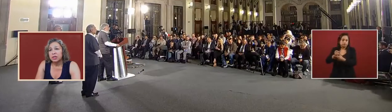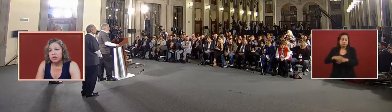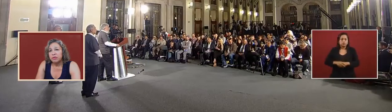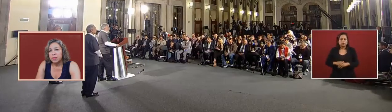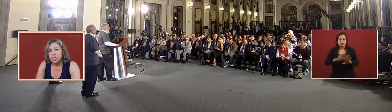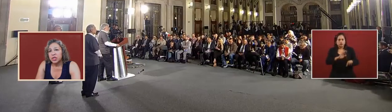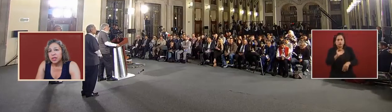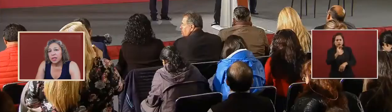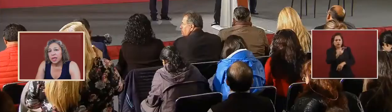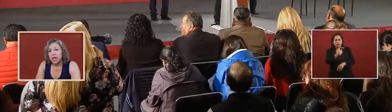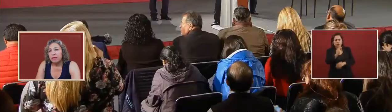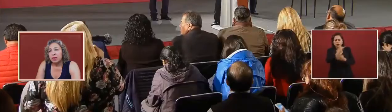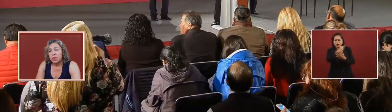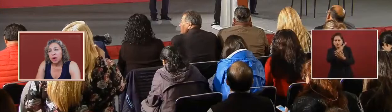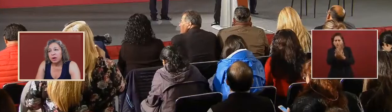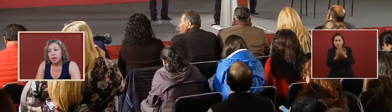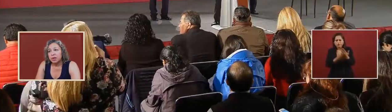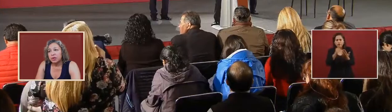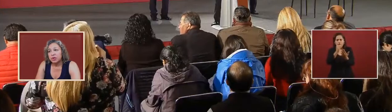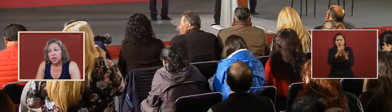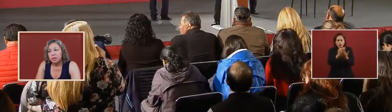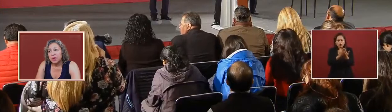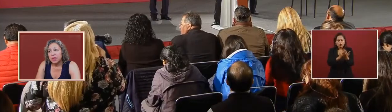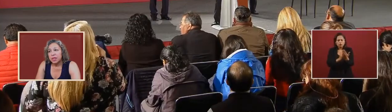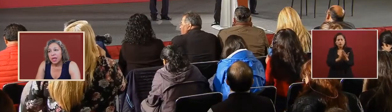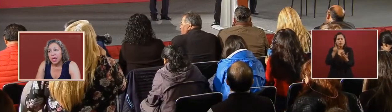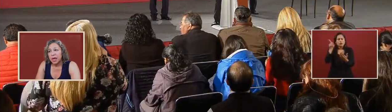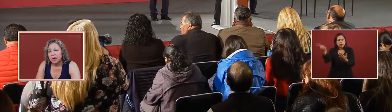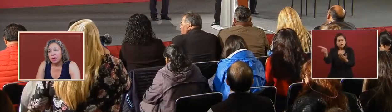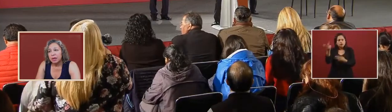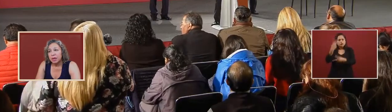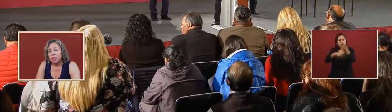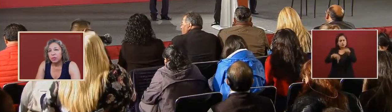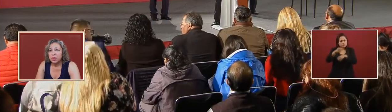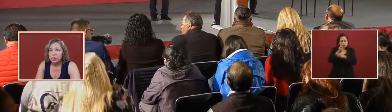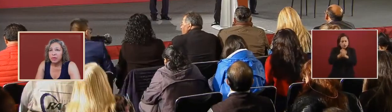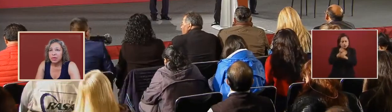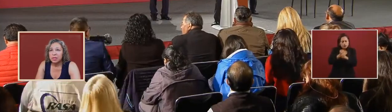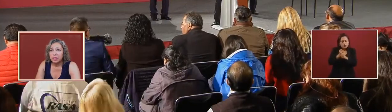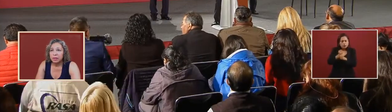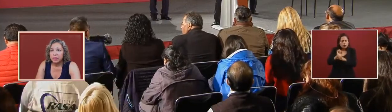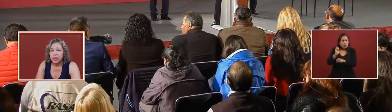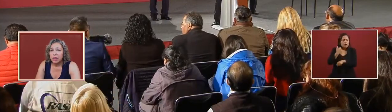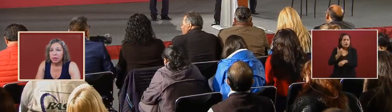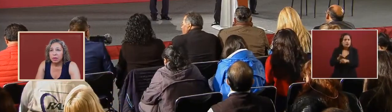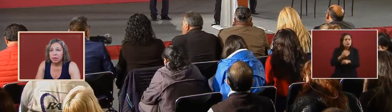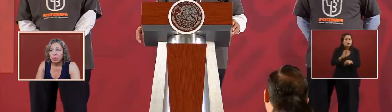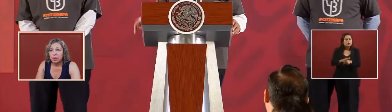so the information that they gave you regarding the treatment that they had and with the previous